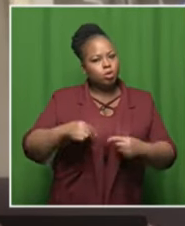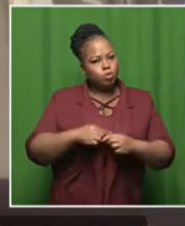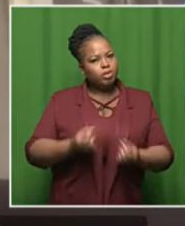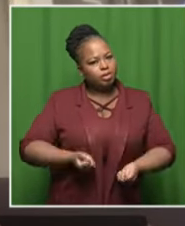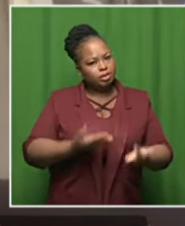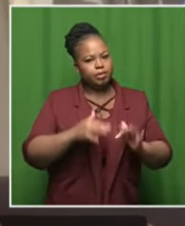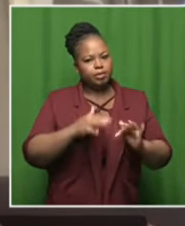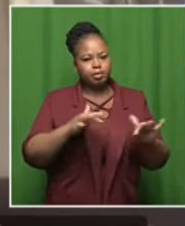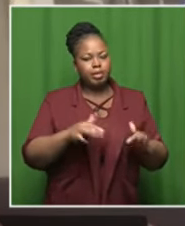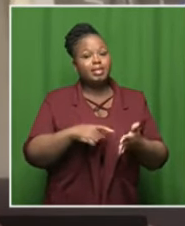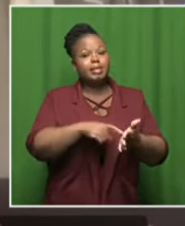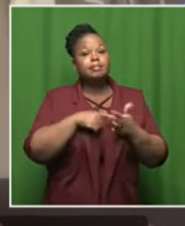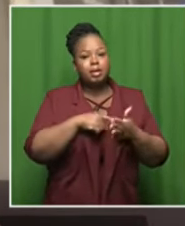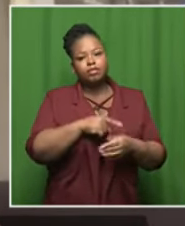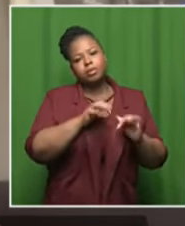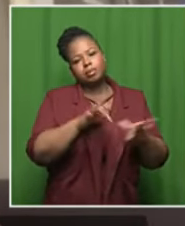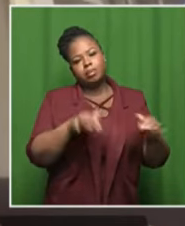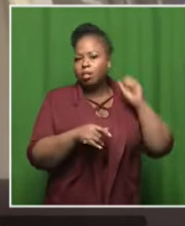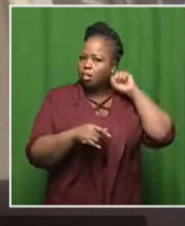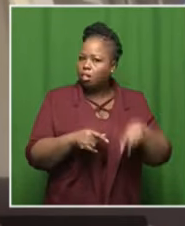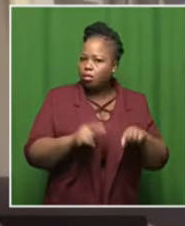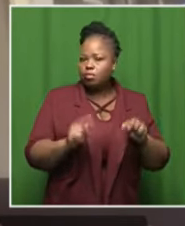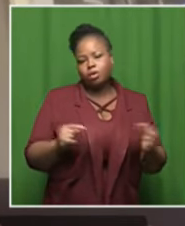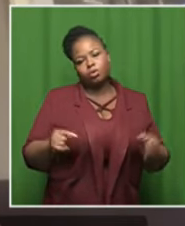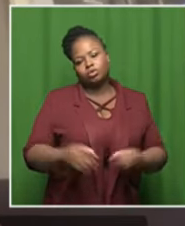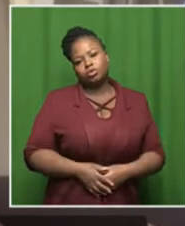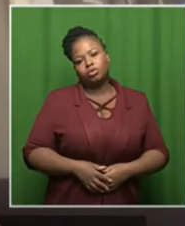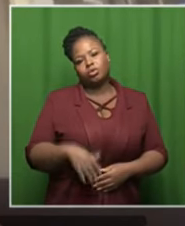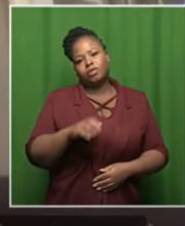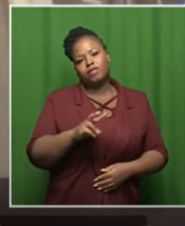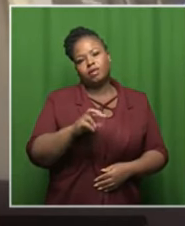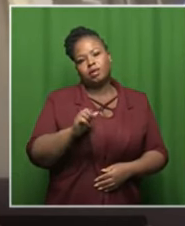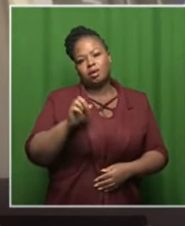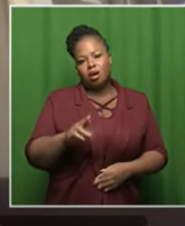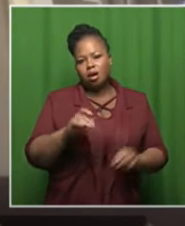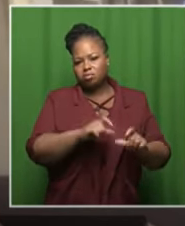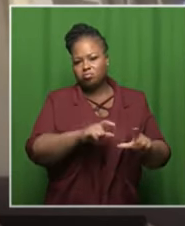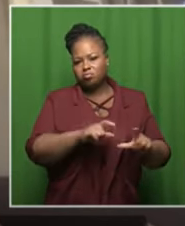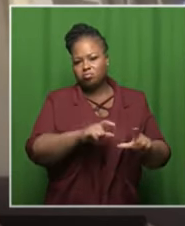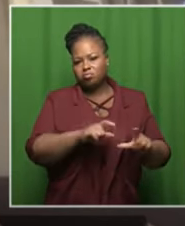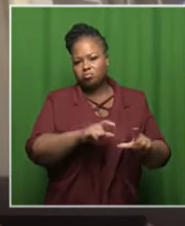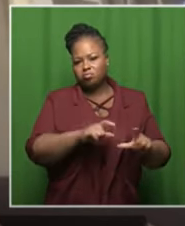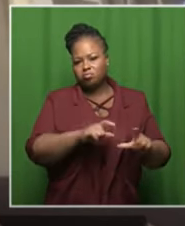people and the demands of the people we cannot ignore so we are becoming it's not